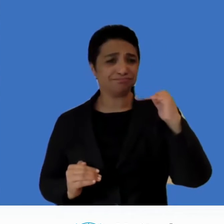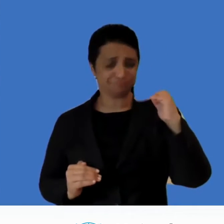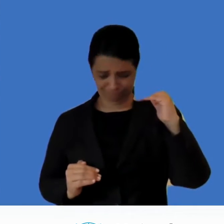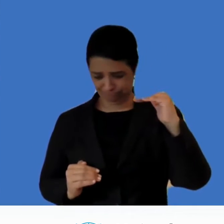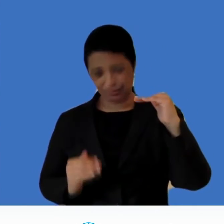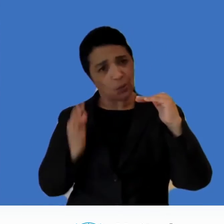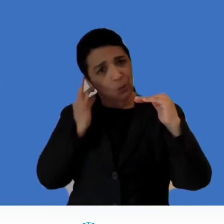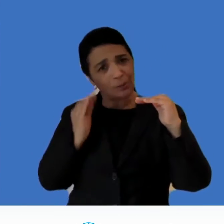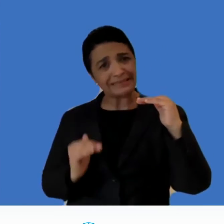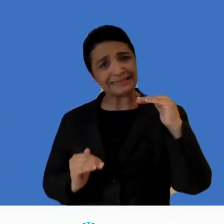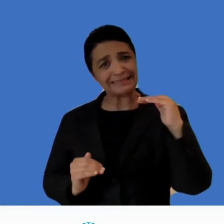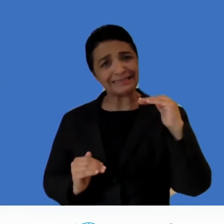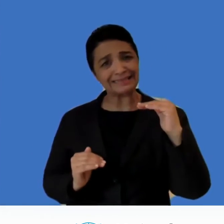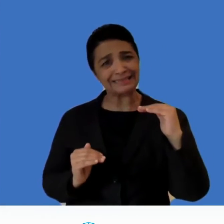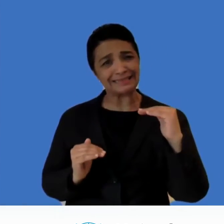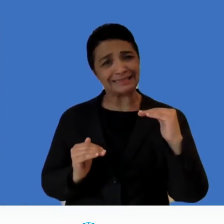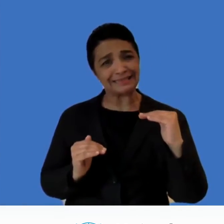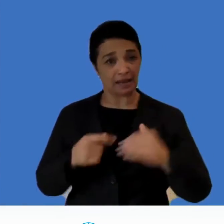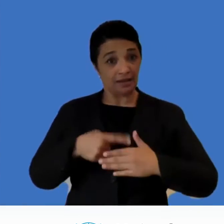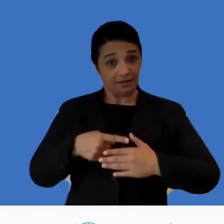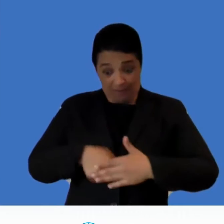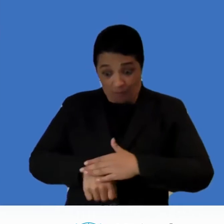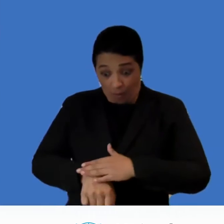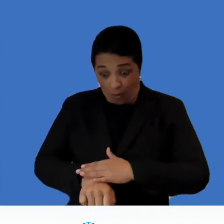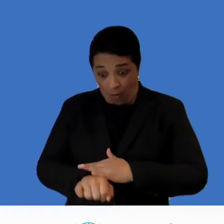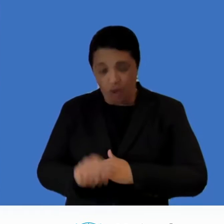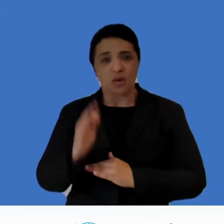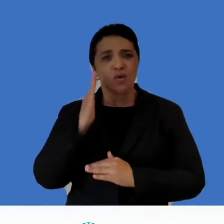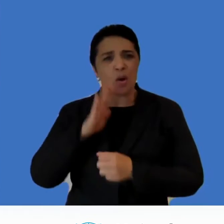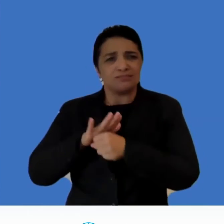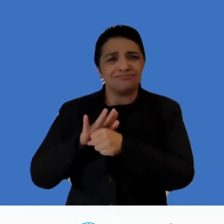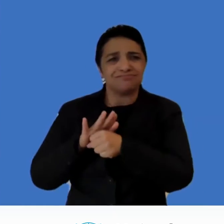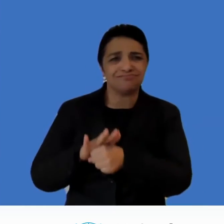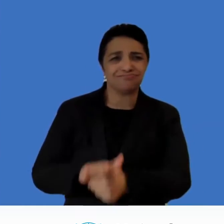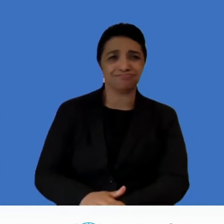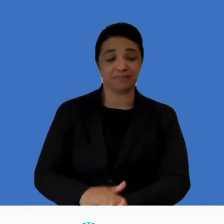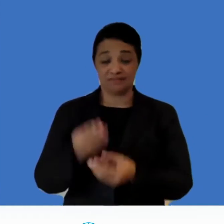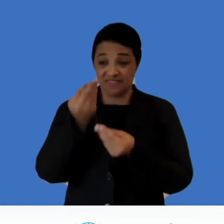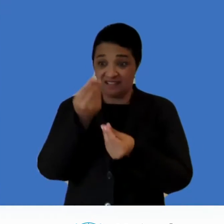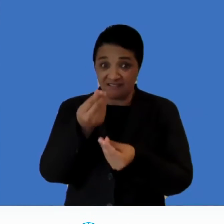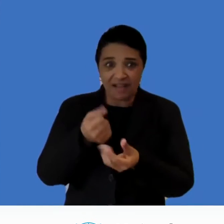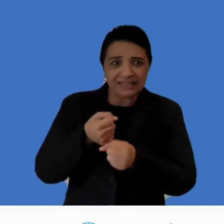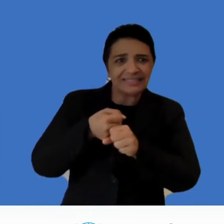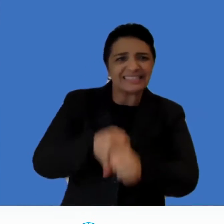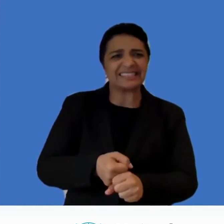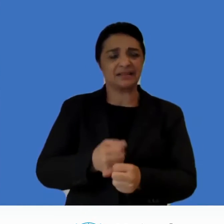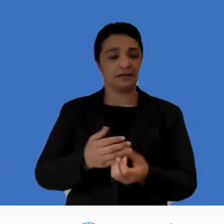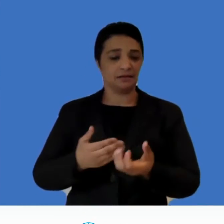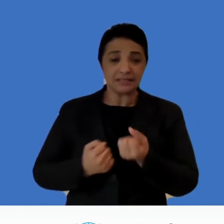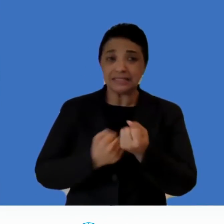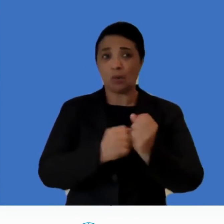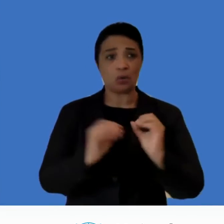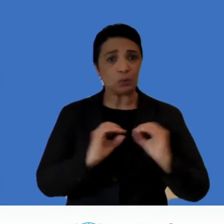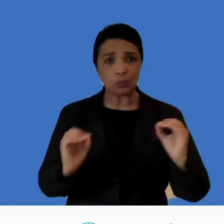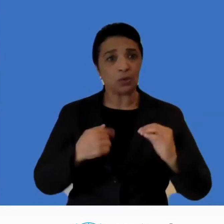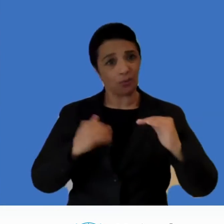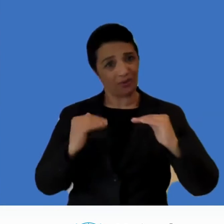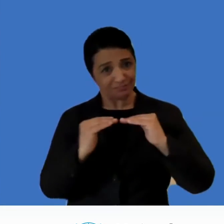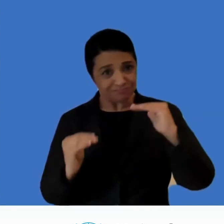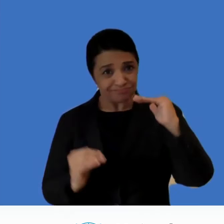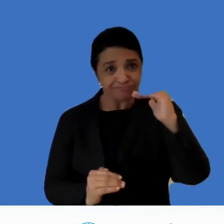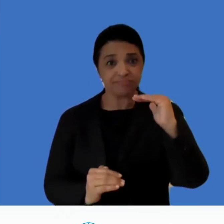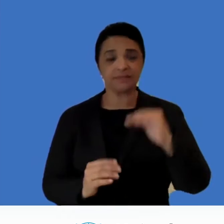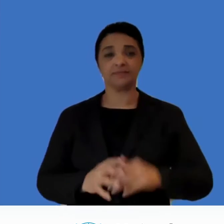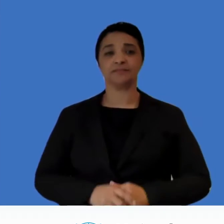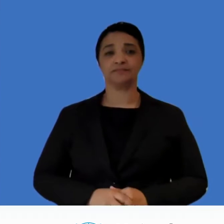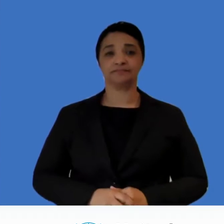birthed from discrimination a lack of voice financing and support to this day